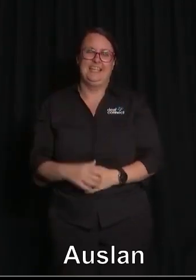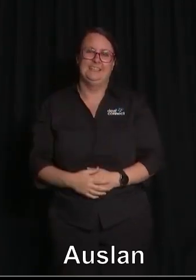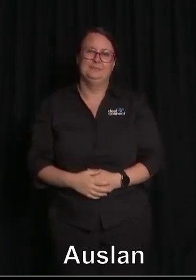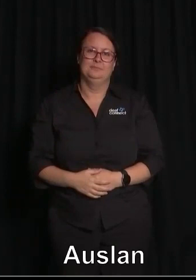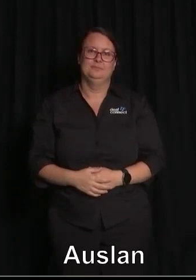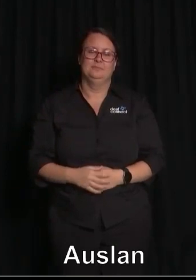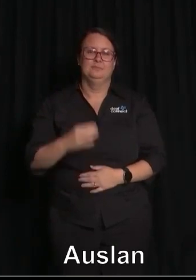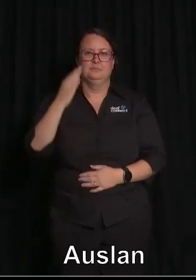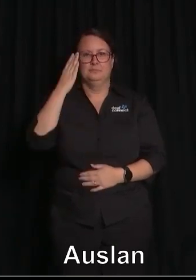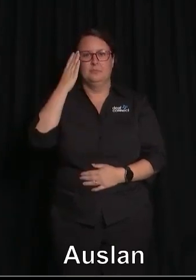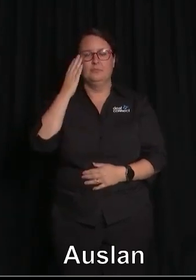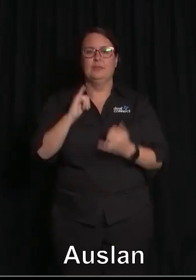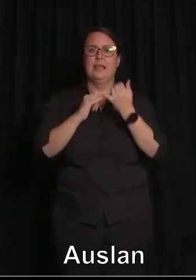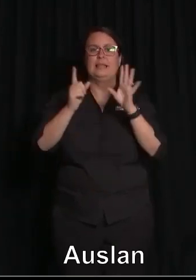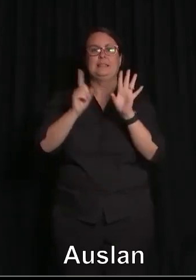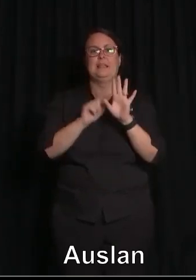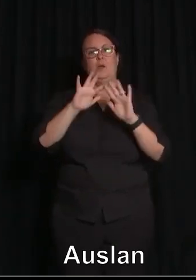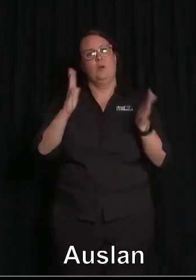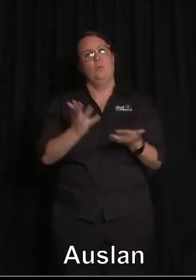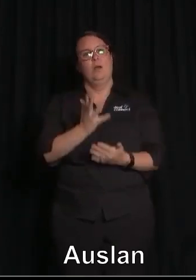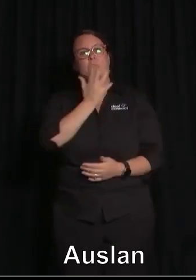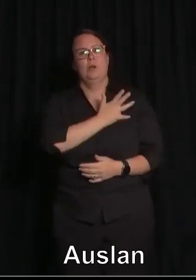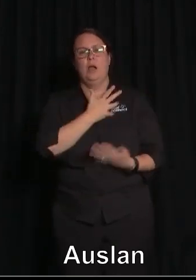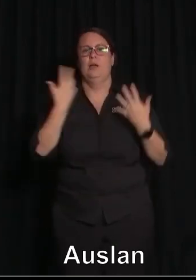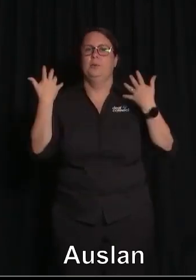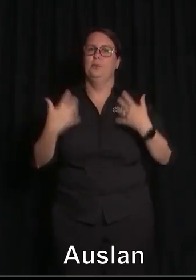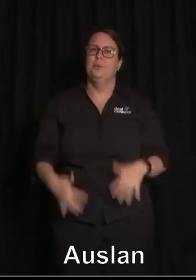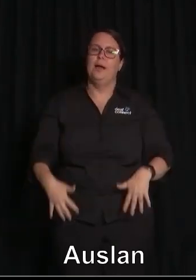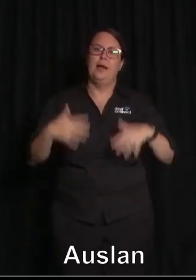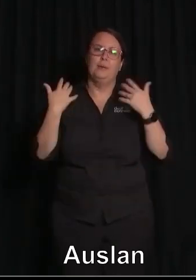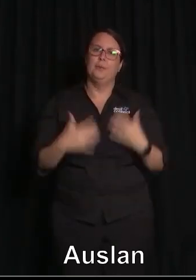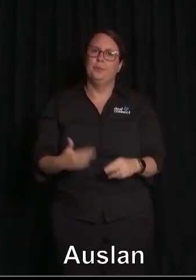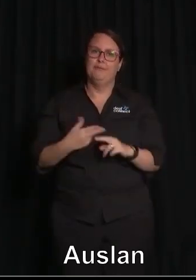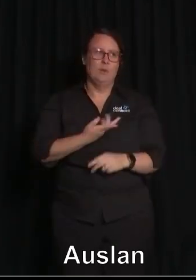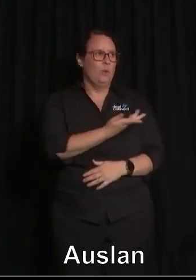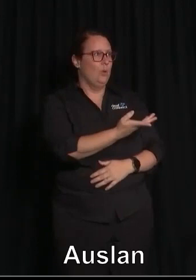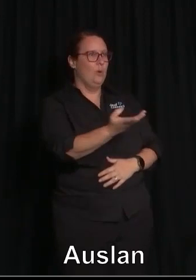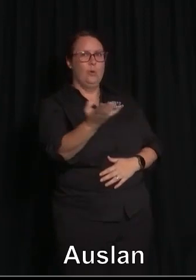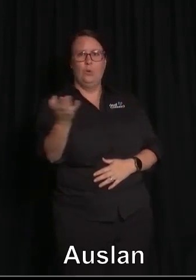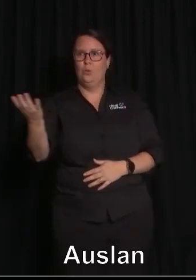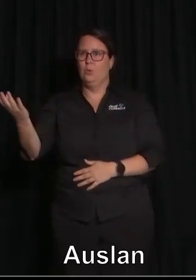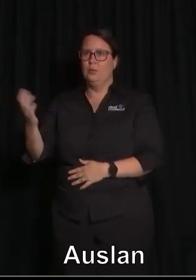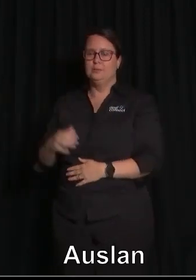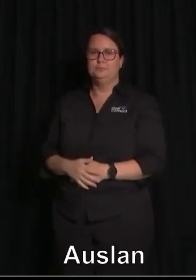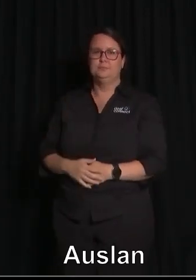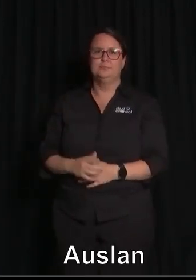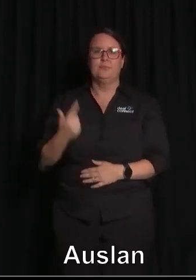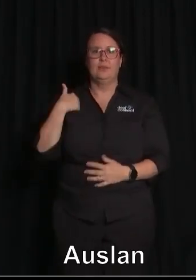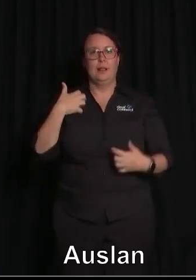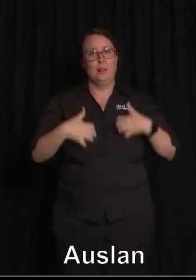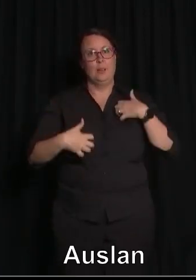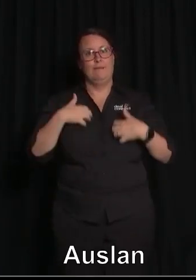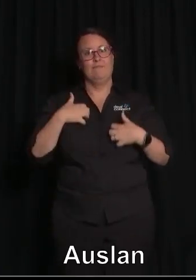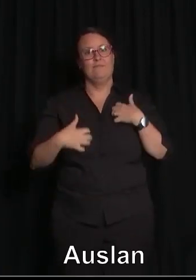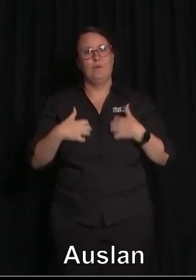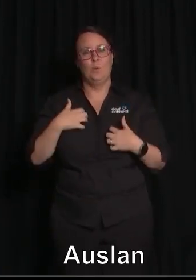Nations people has made Sydney World Pride a more profound experience for everyone. And I'm looking forward to the sharing that